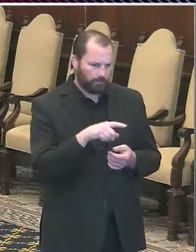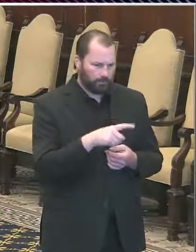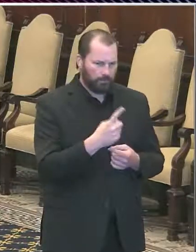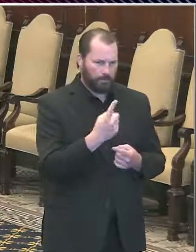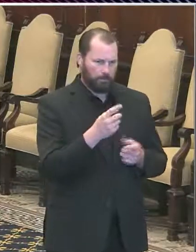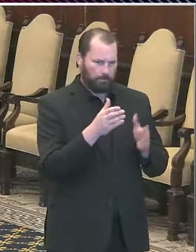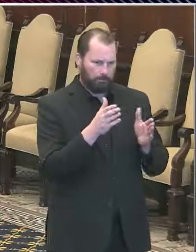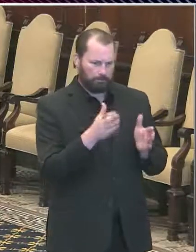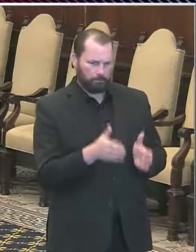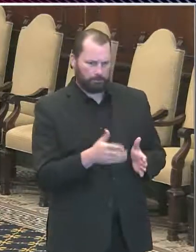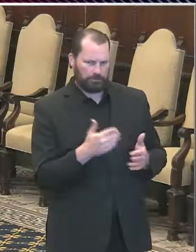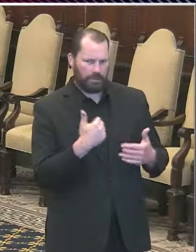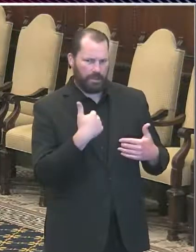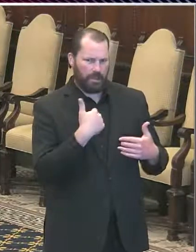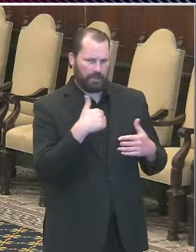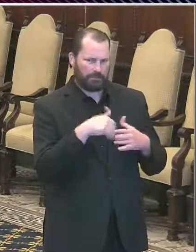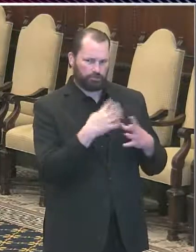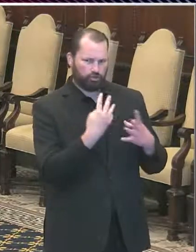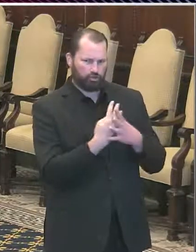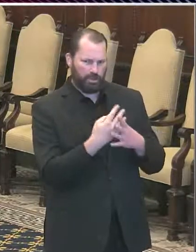dates that are being postponed